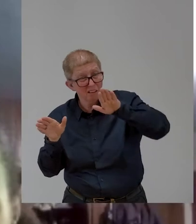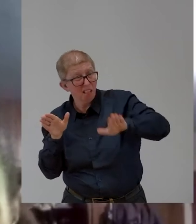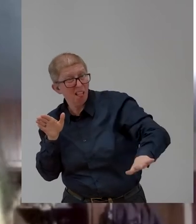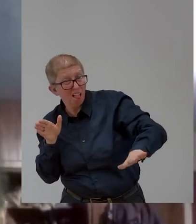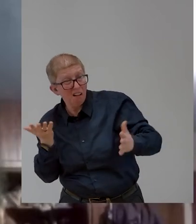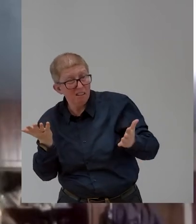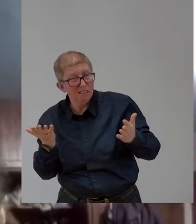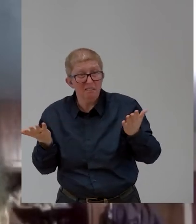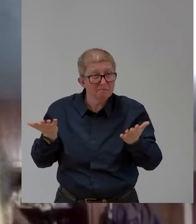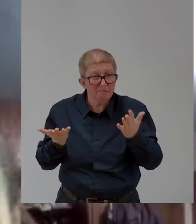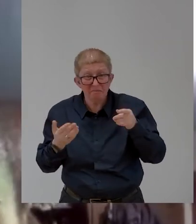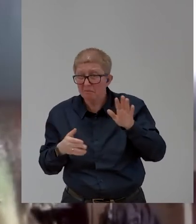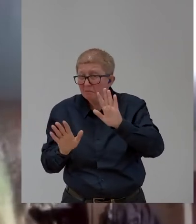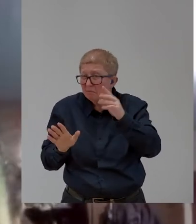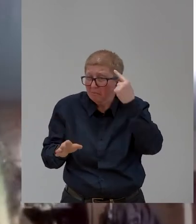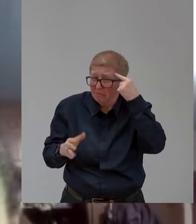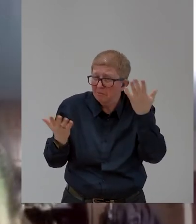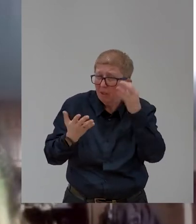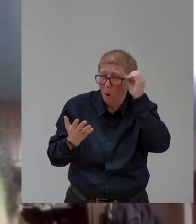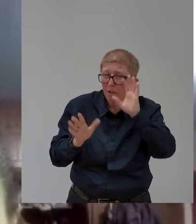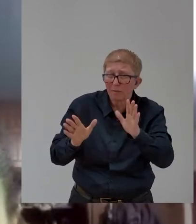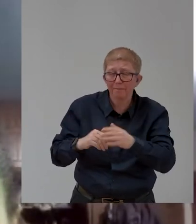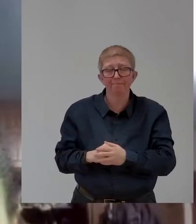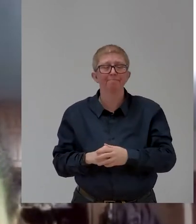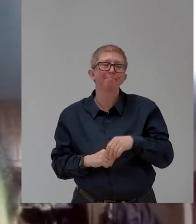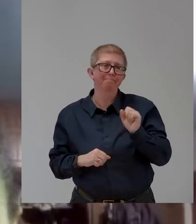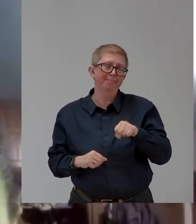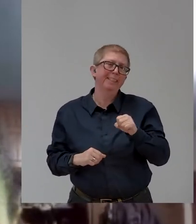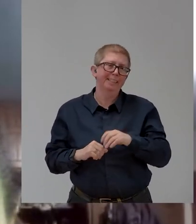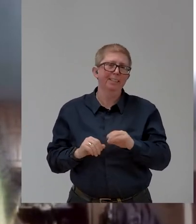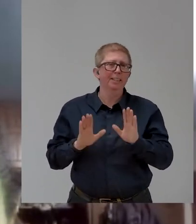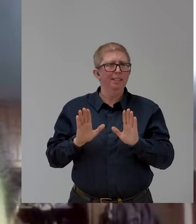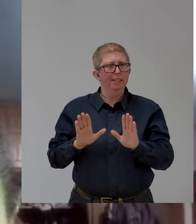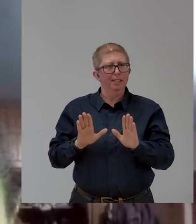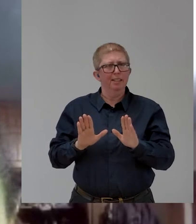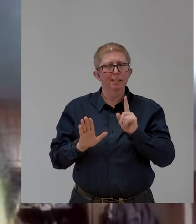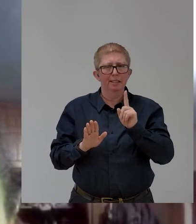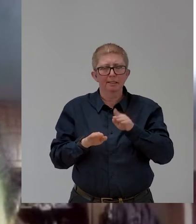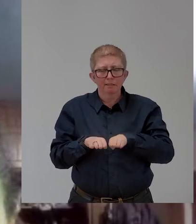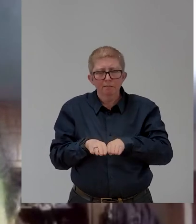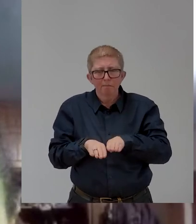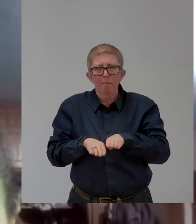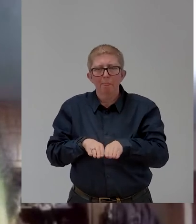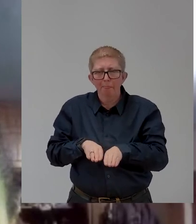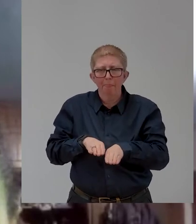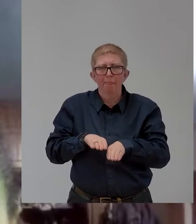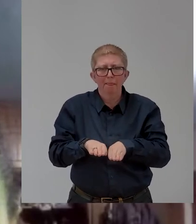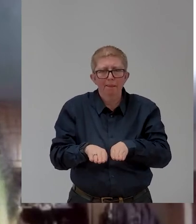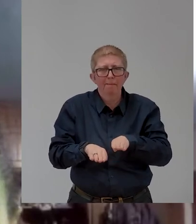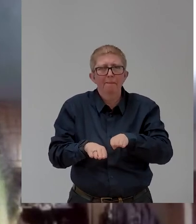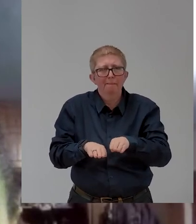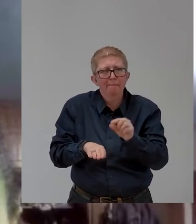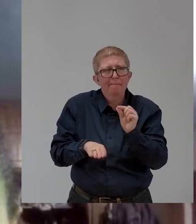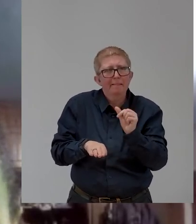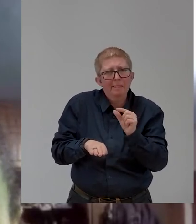Yes, it's I would say it's in progress because most of the time we see it people